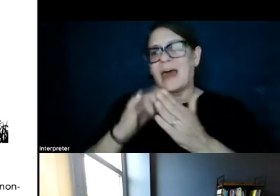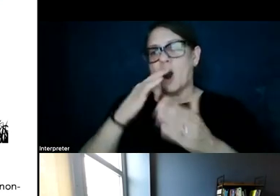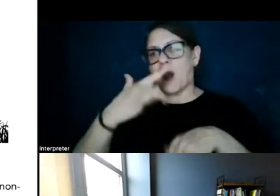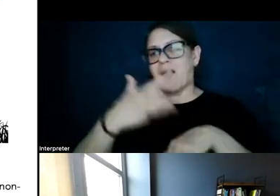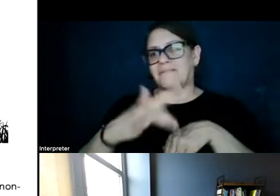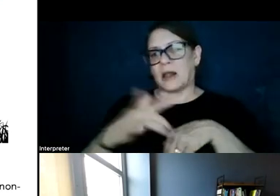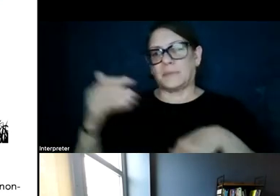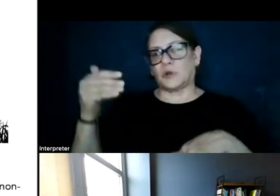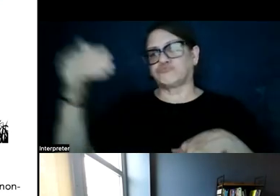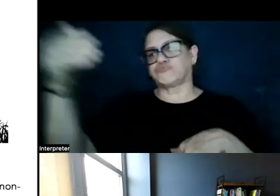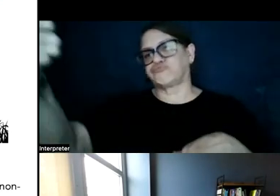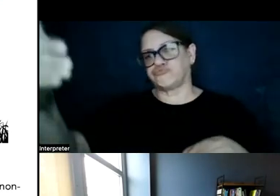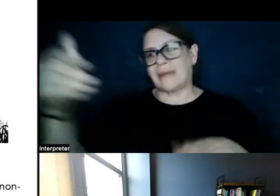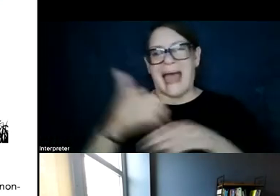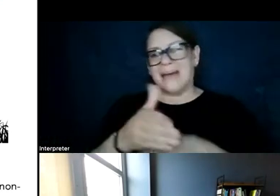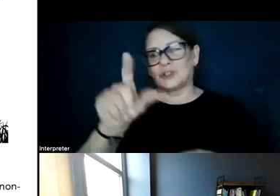out to 2050.